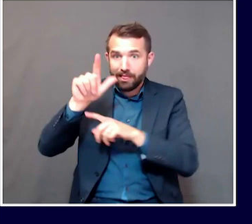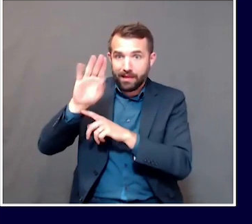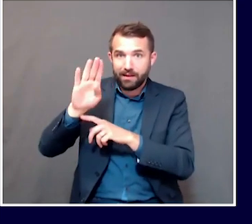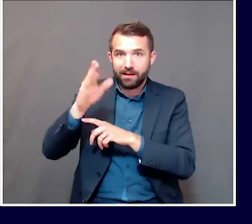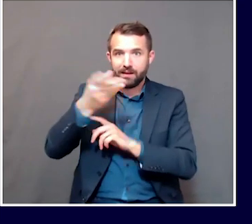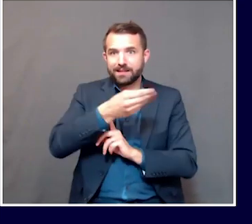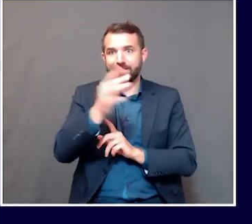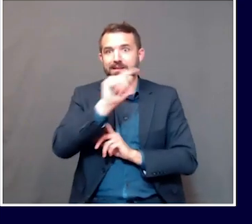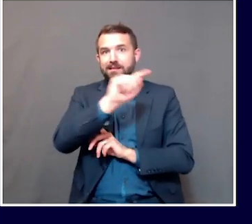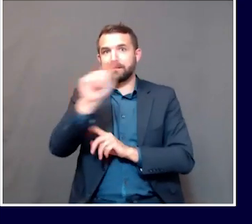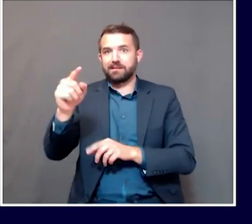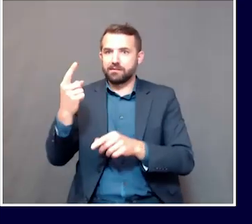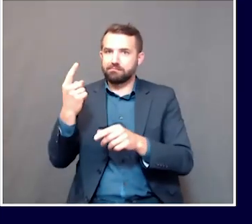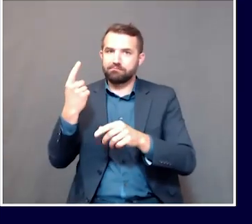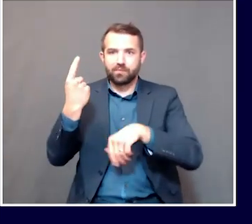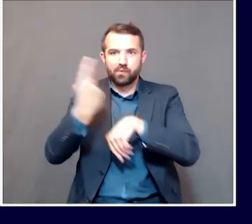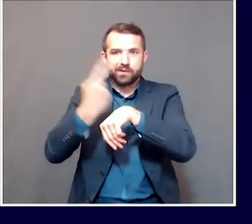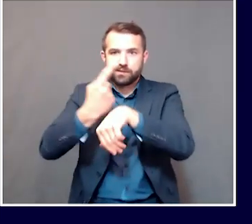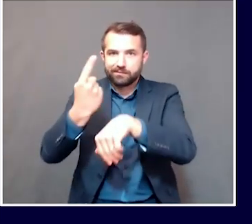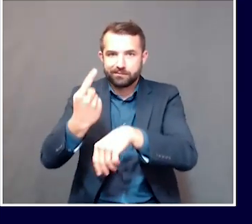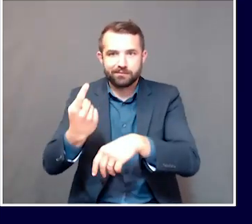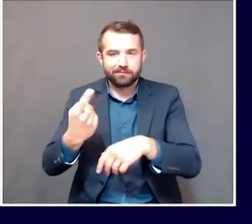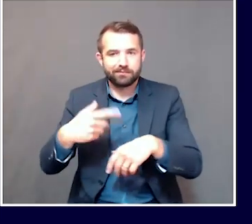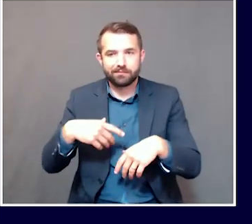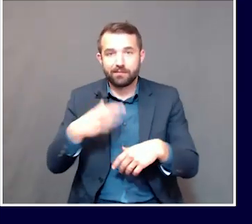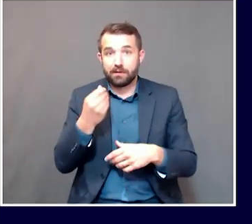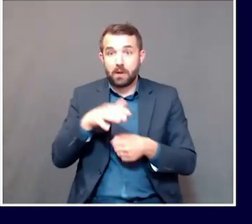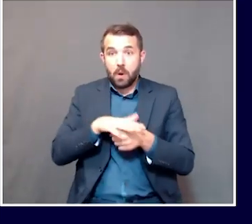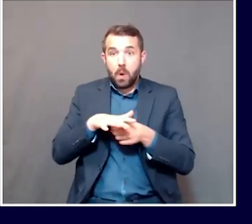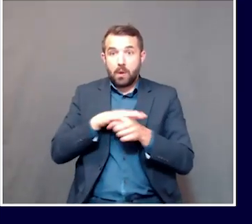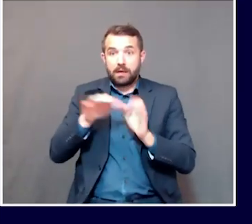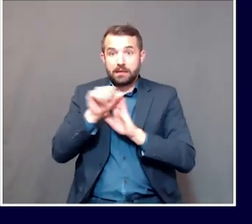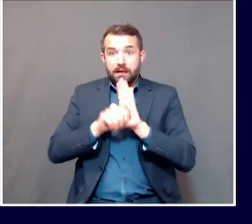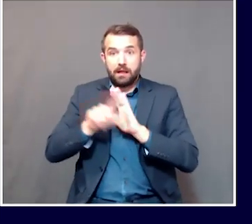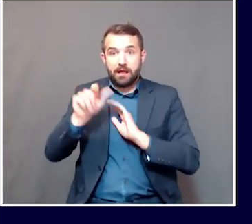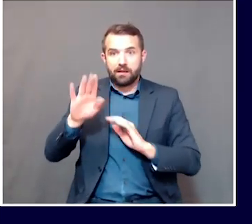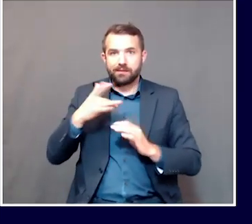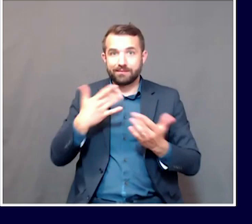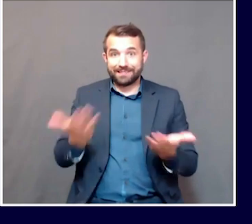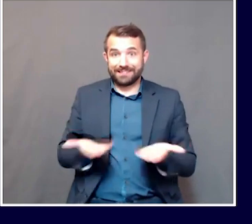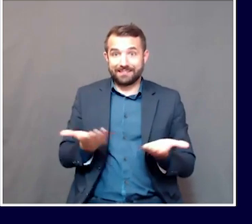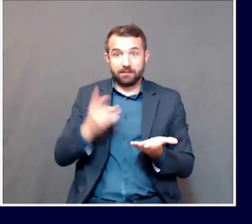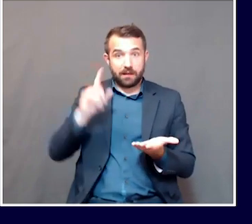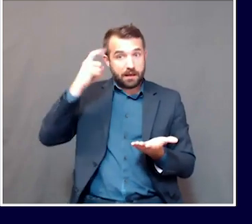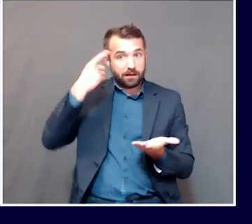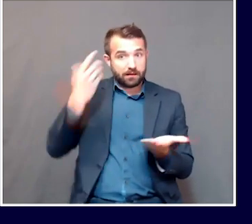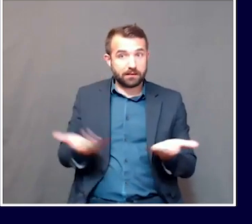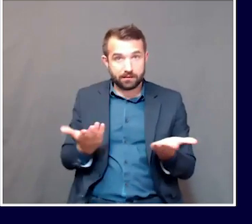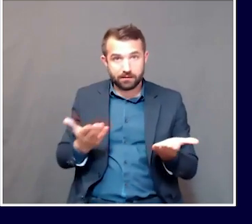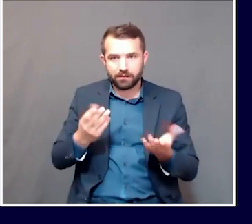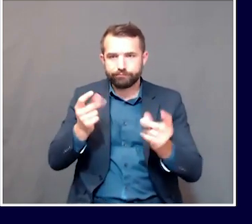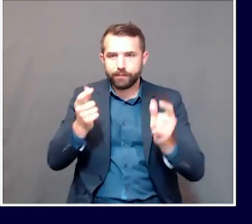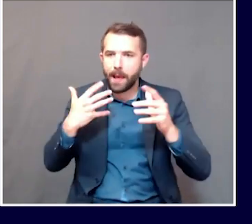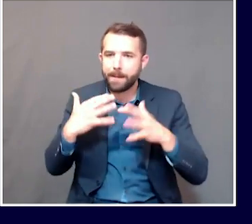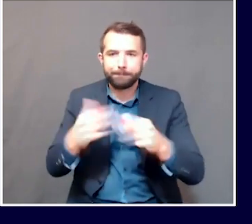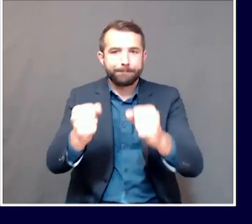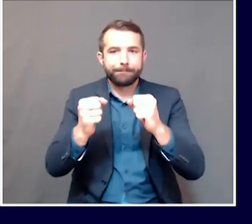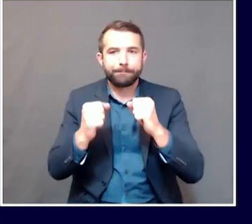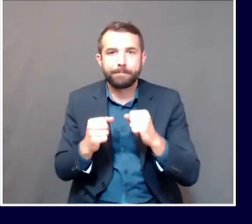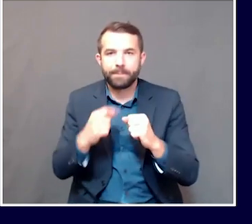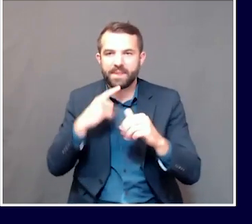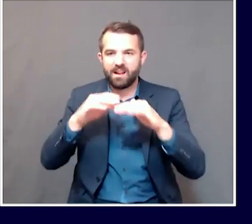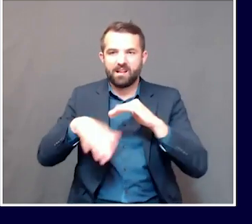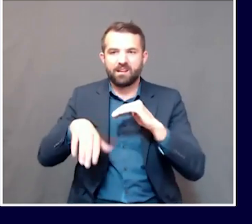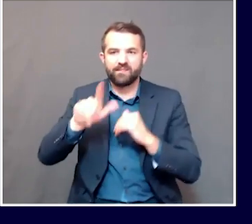being said, more local or state-based laboratories, such as our laboratory in Augusta, are able to return results within 24 hours.